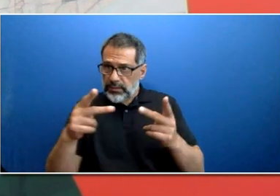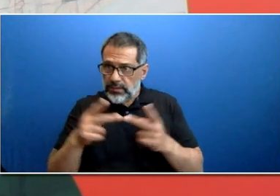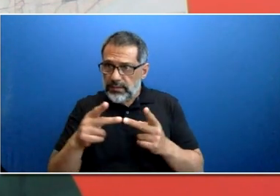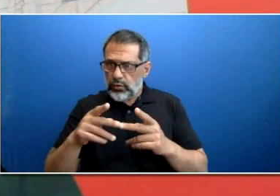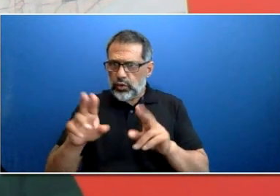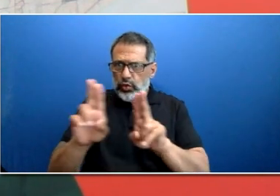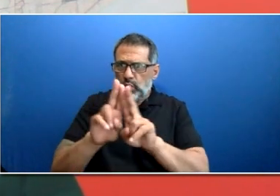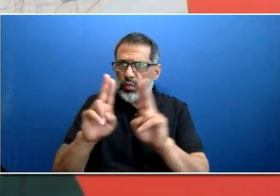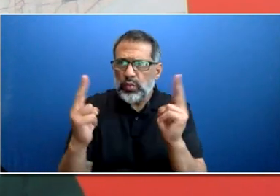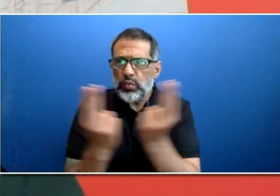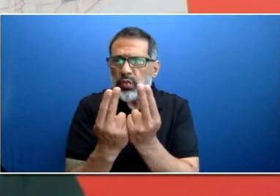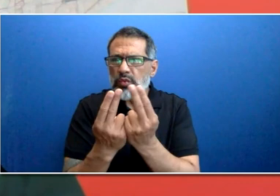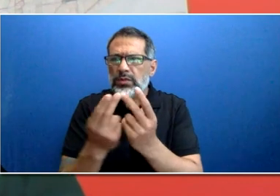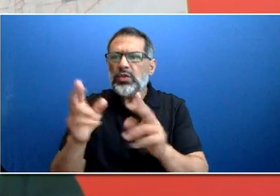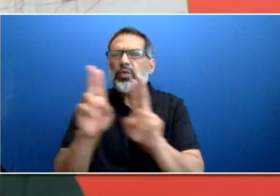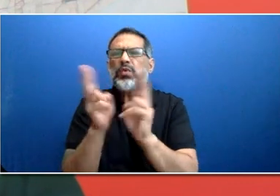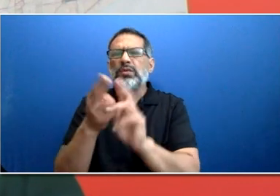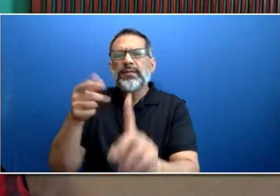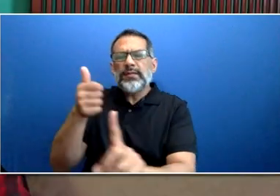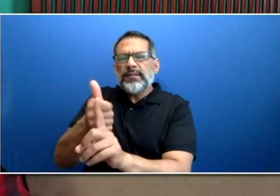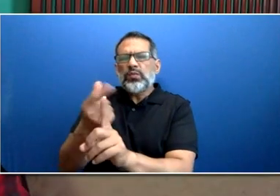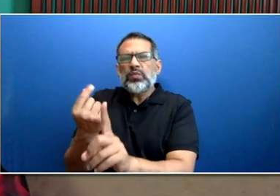Adam, can you answer this question?